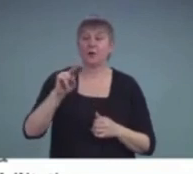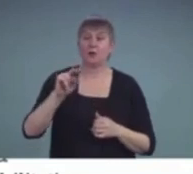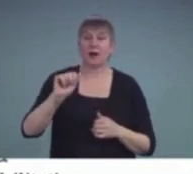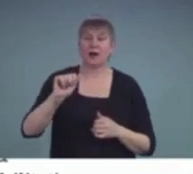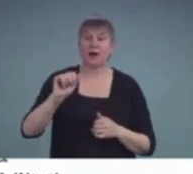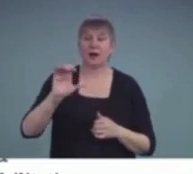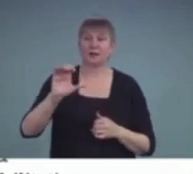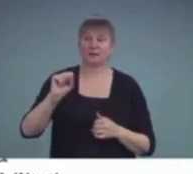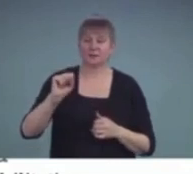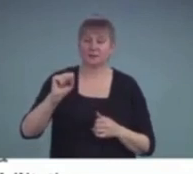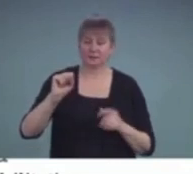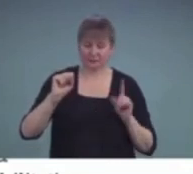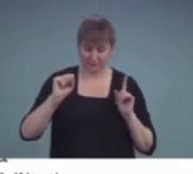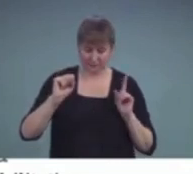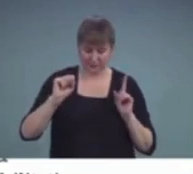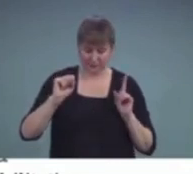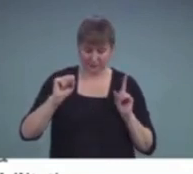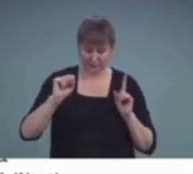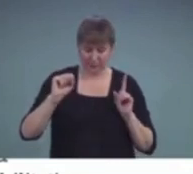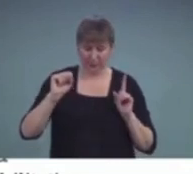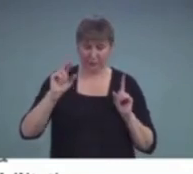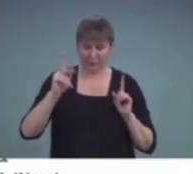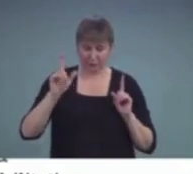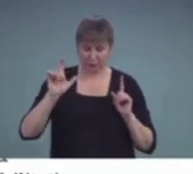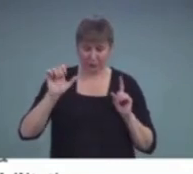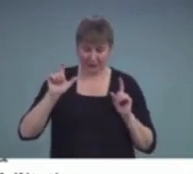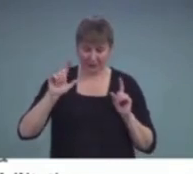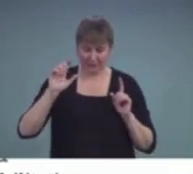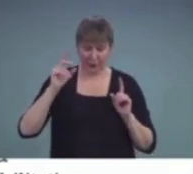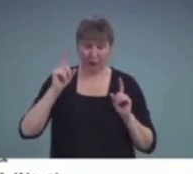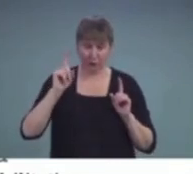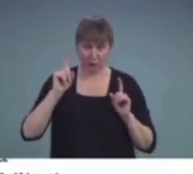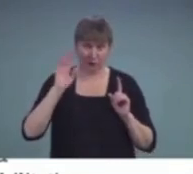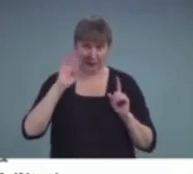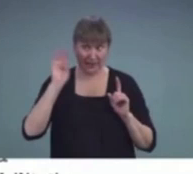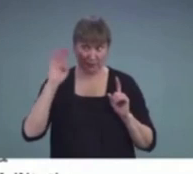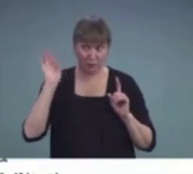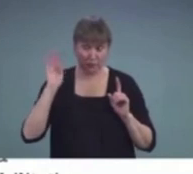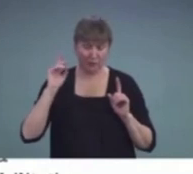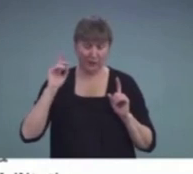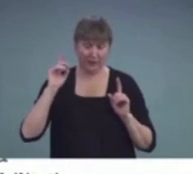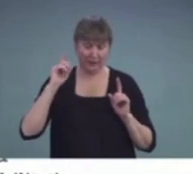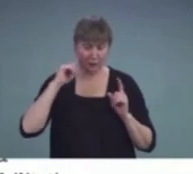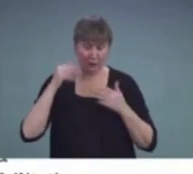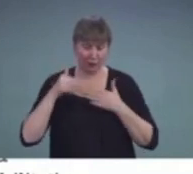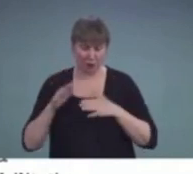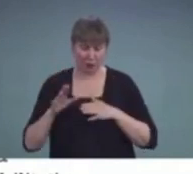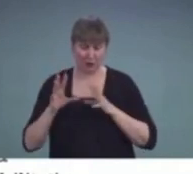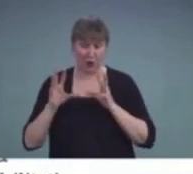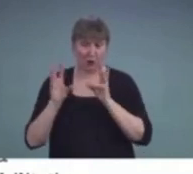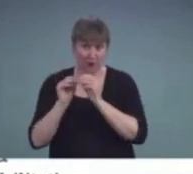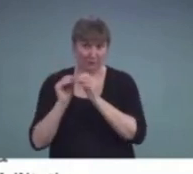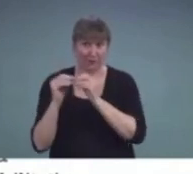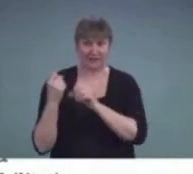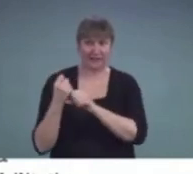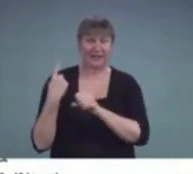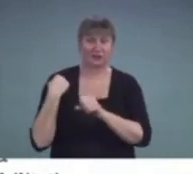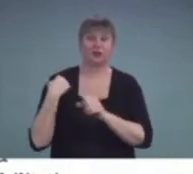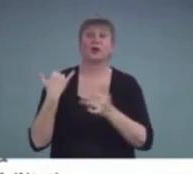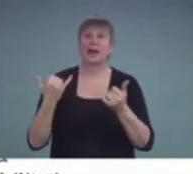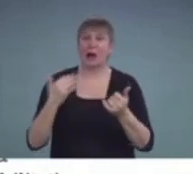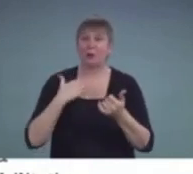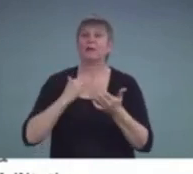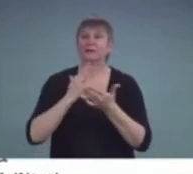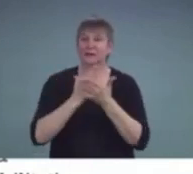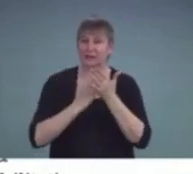excuse me, Unilateral Hearing Loss Conference last year. And there are some specific recommendations for